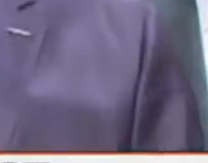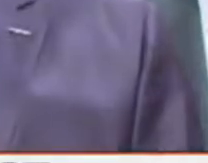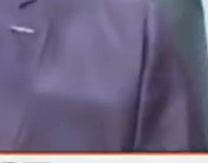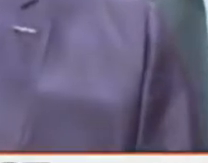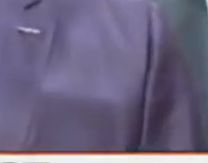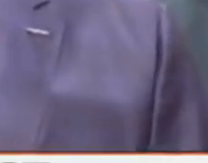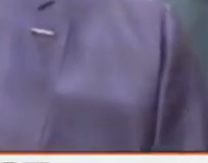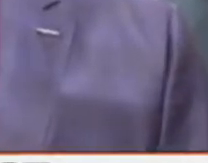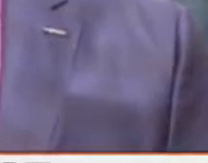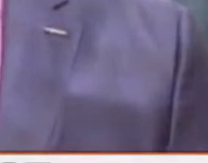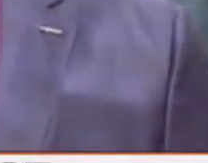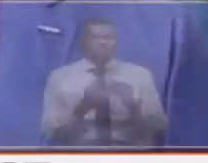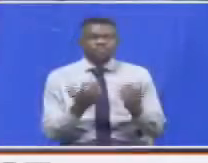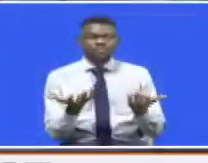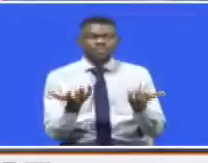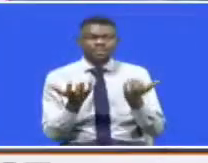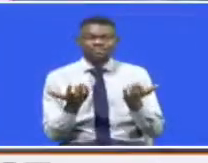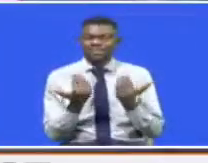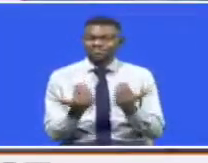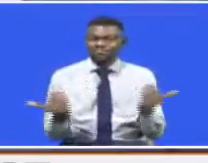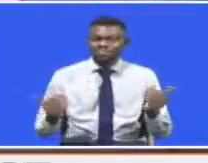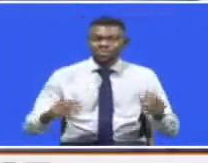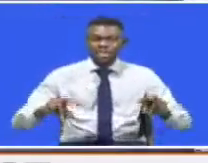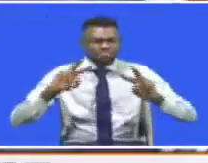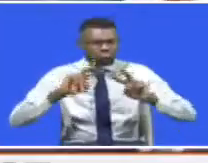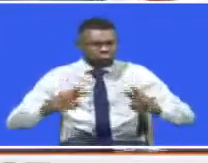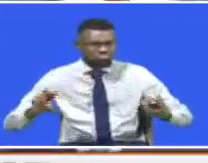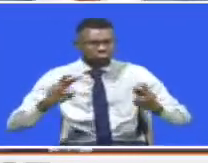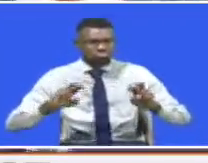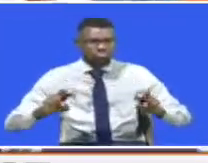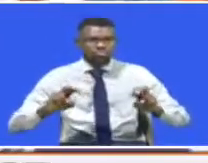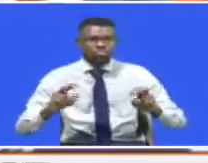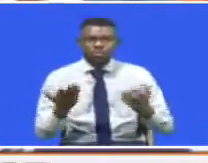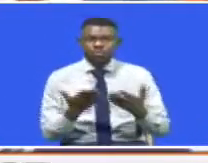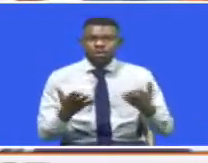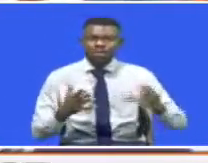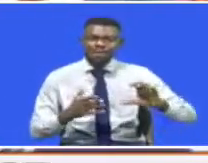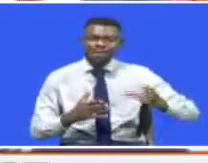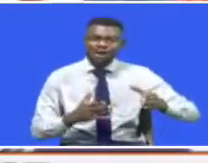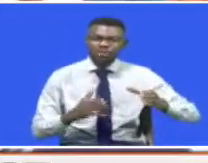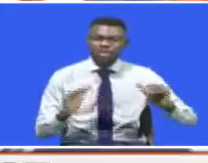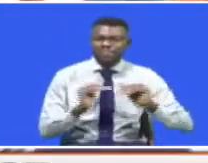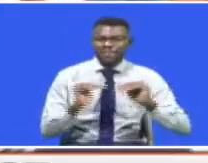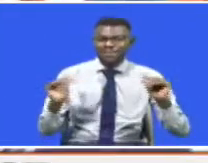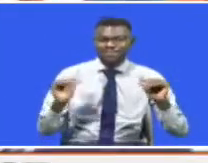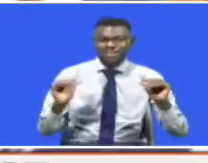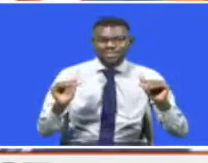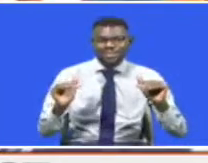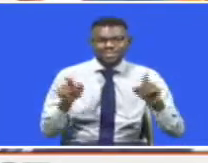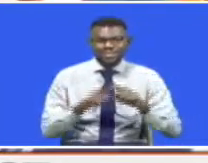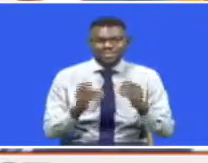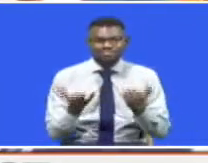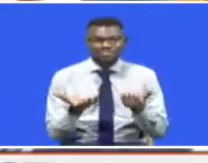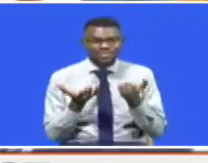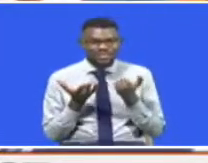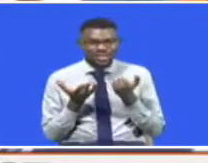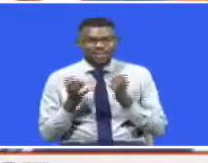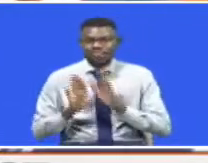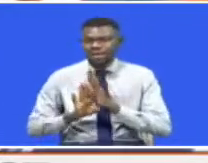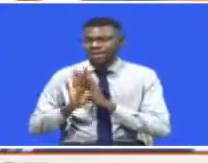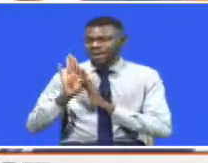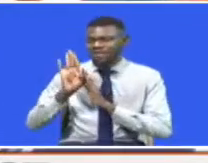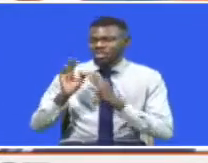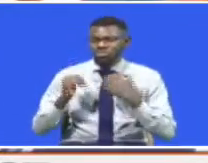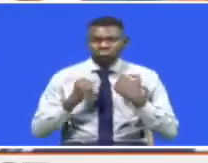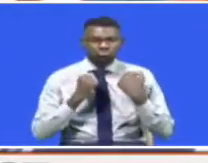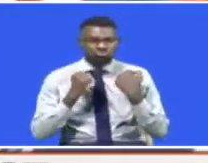Special needs children need to be assessed at the county level. So there is need actually to develop a very strong